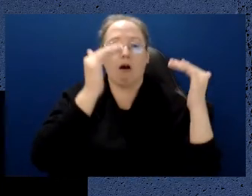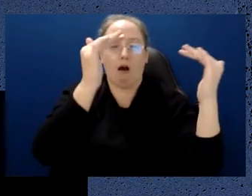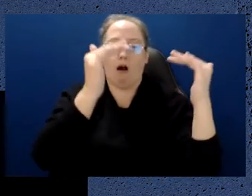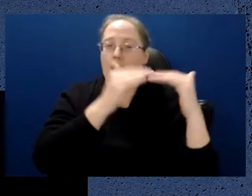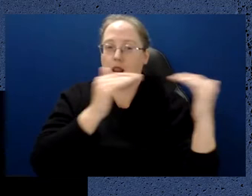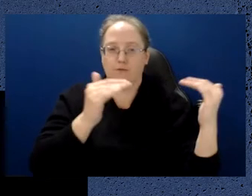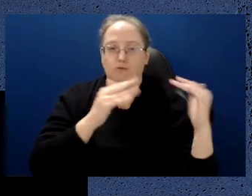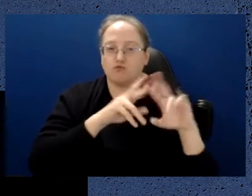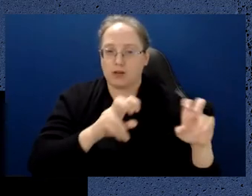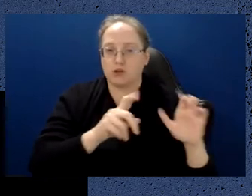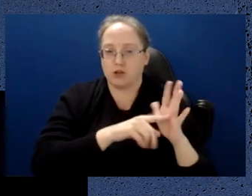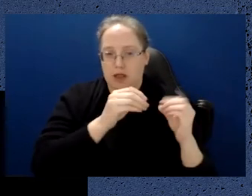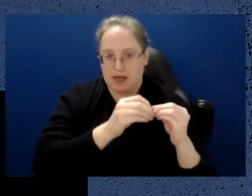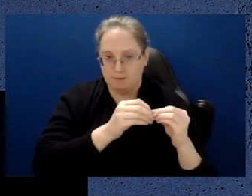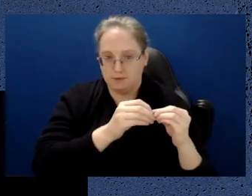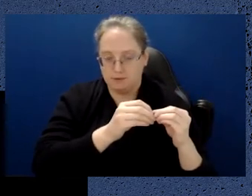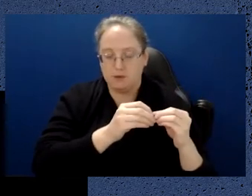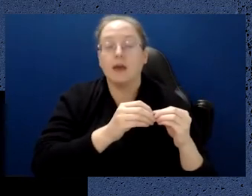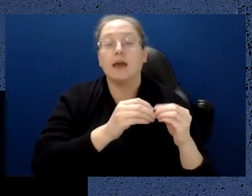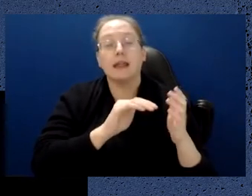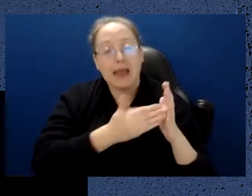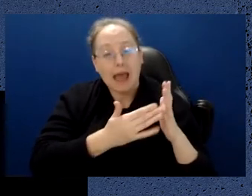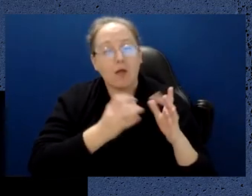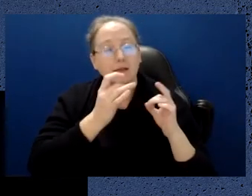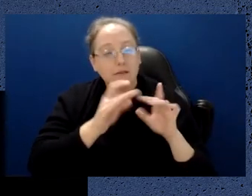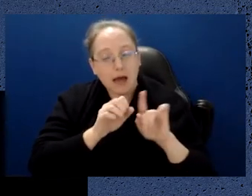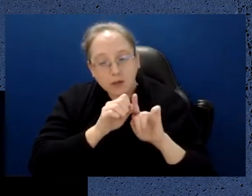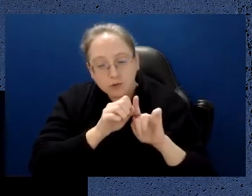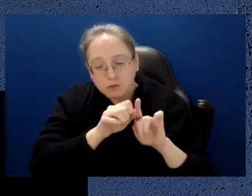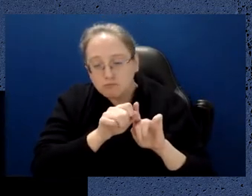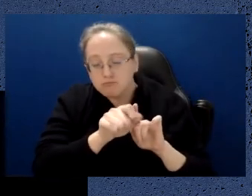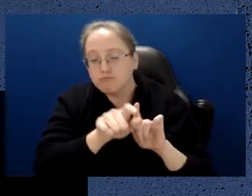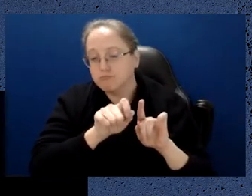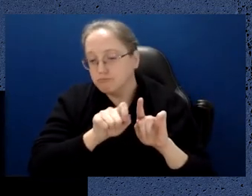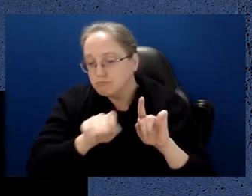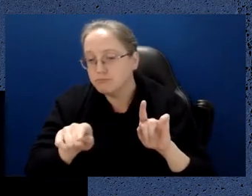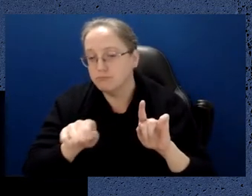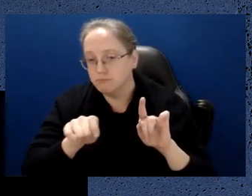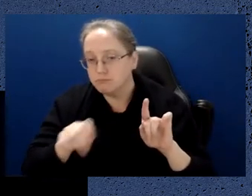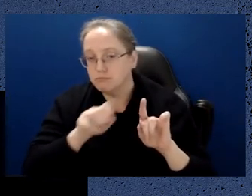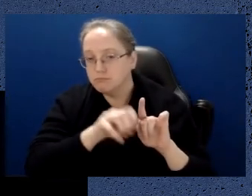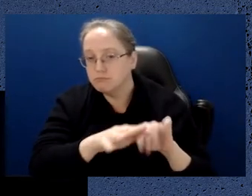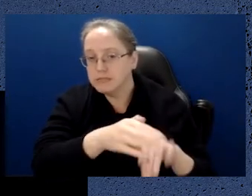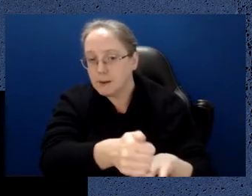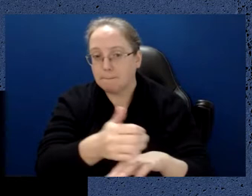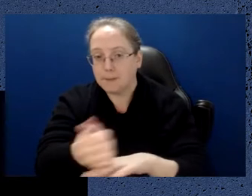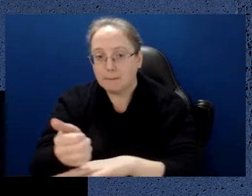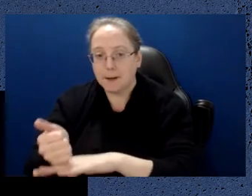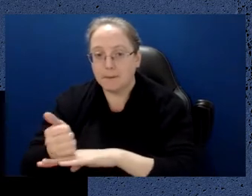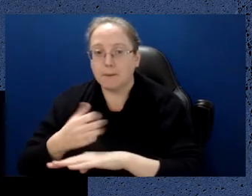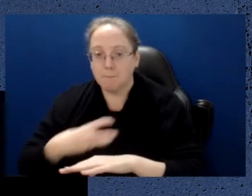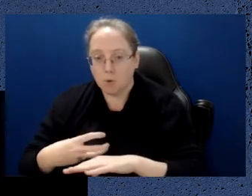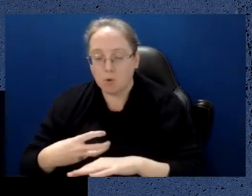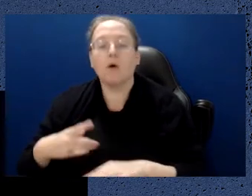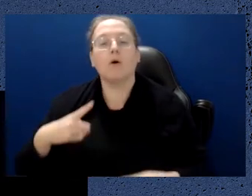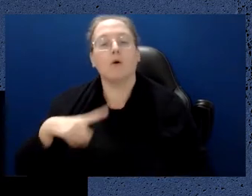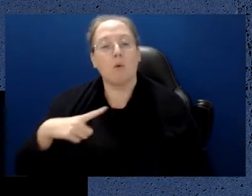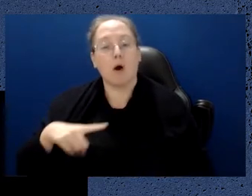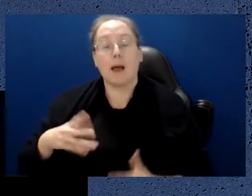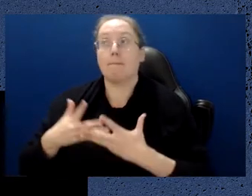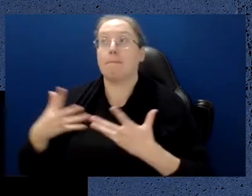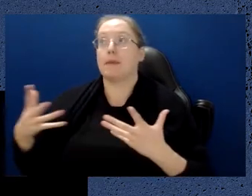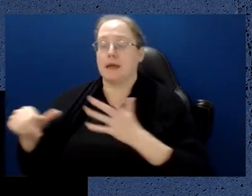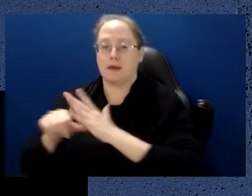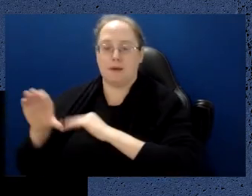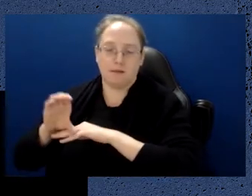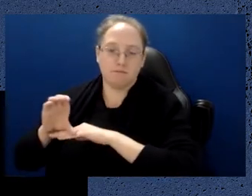now. And this is primarily because there's been a huge amount of investment by the major tech companies, Google